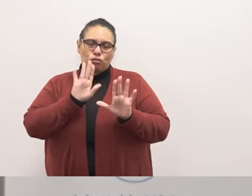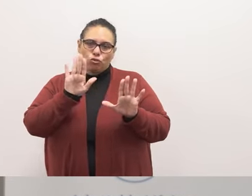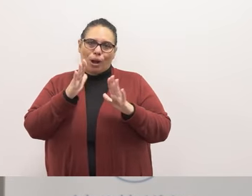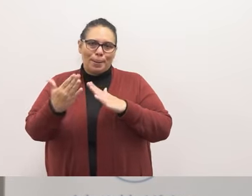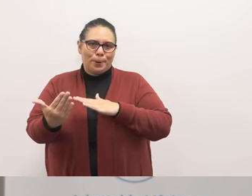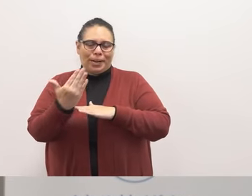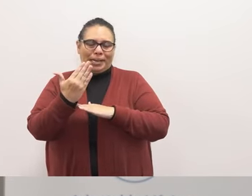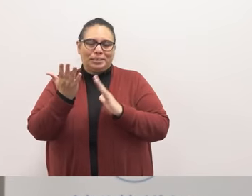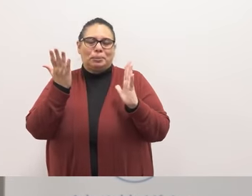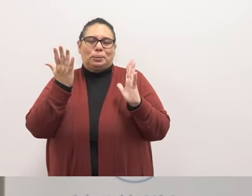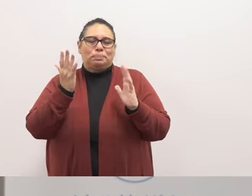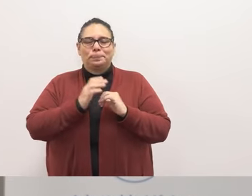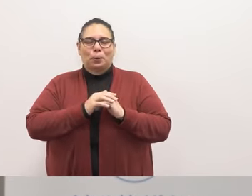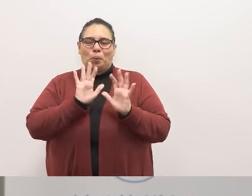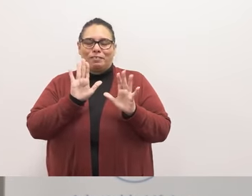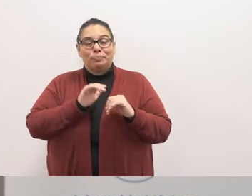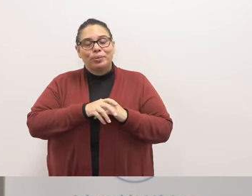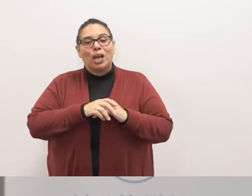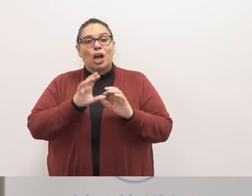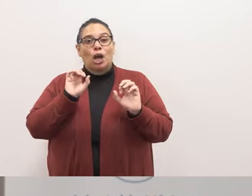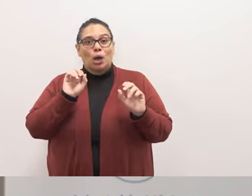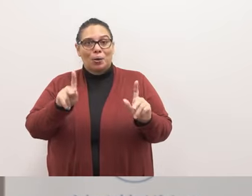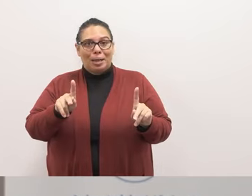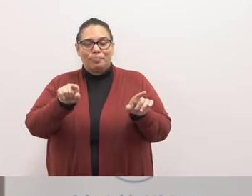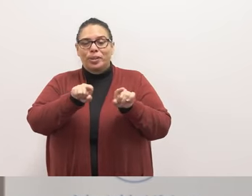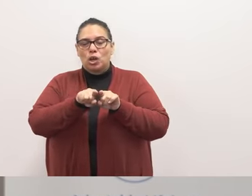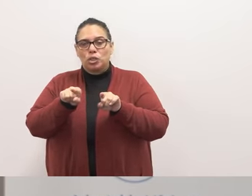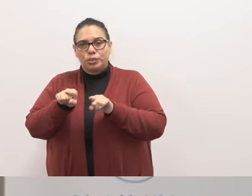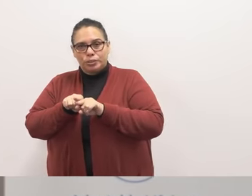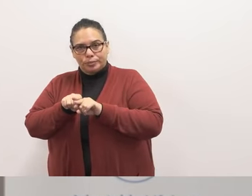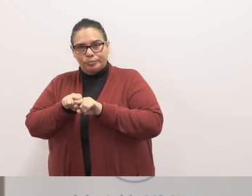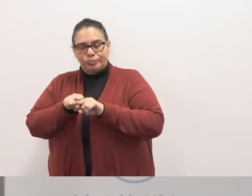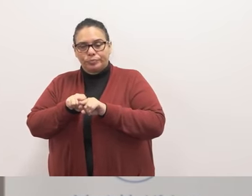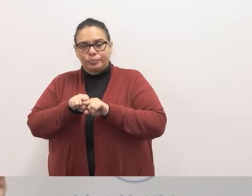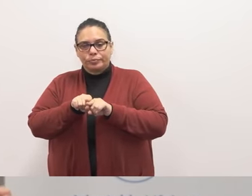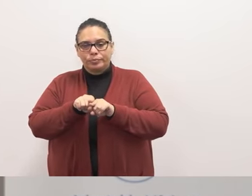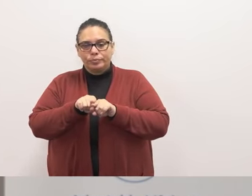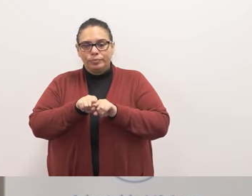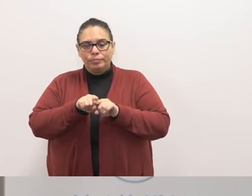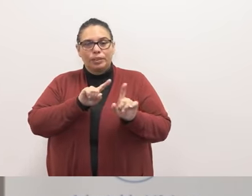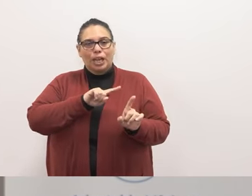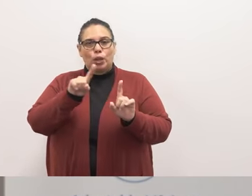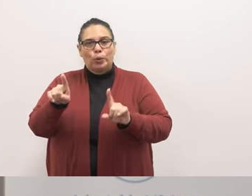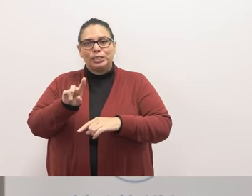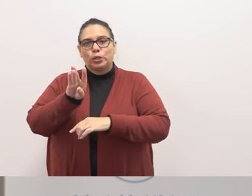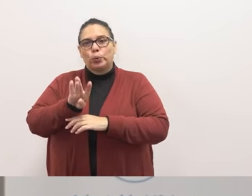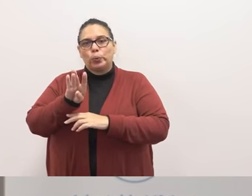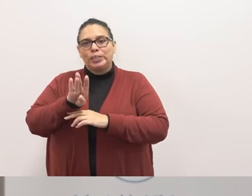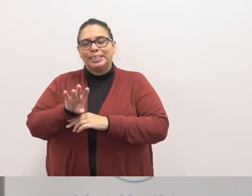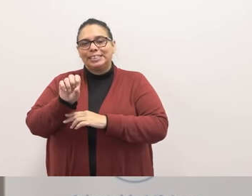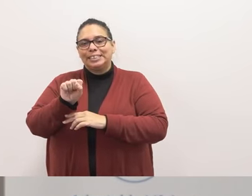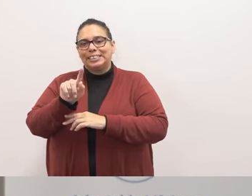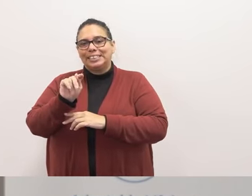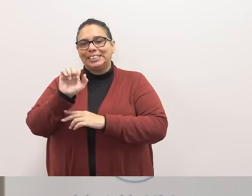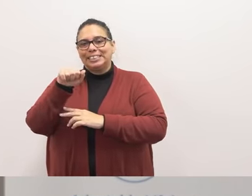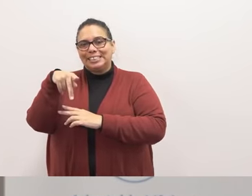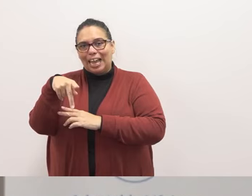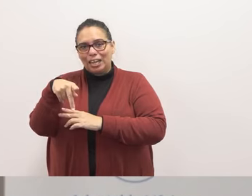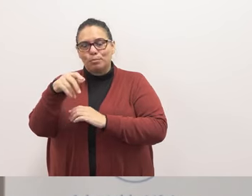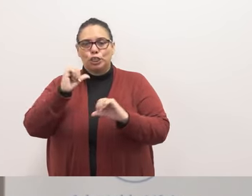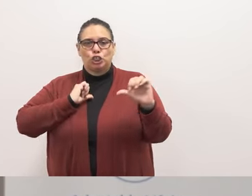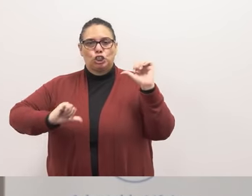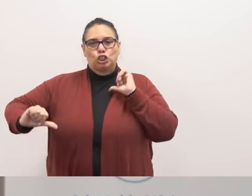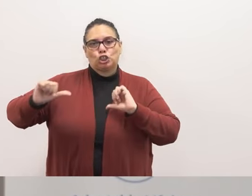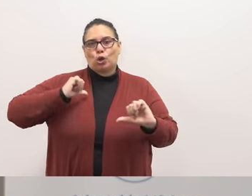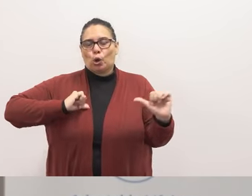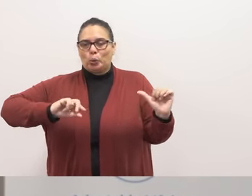so wonderful okay and then also i was uh at the wilson step show and it was their second